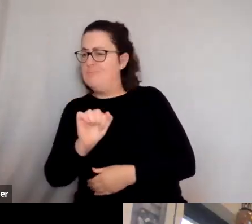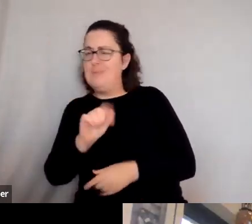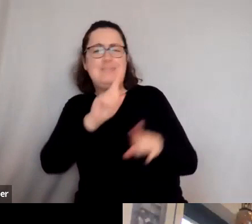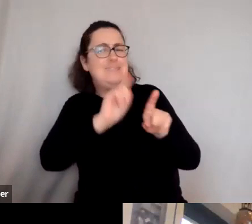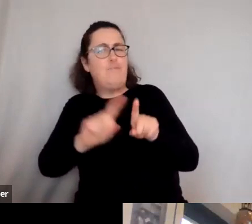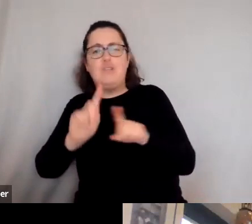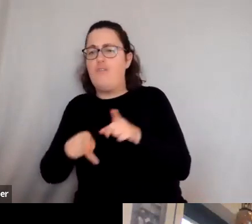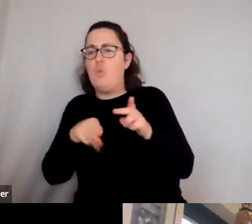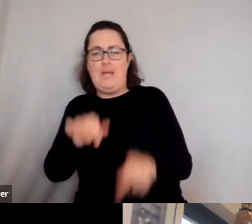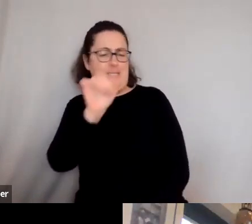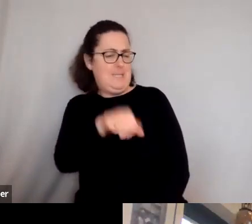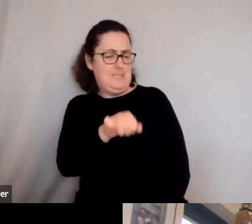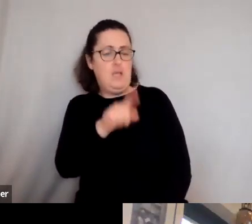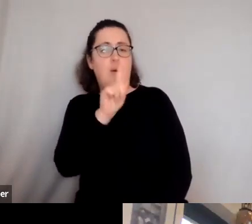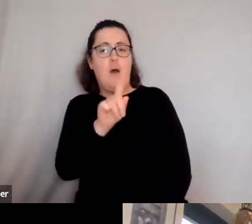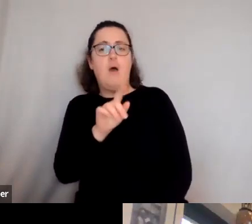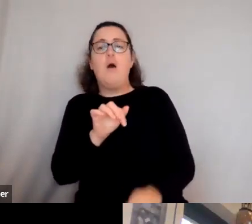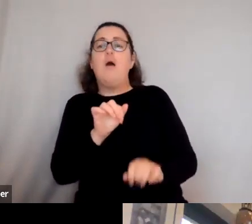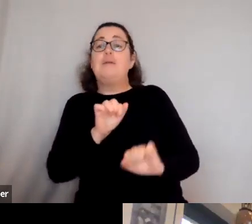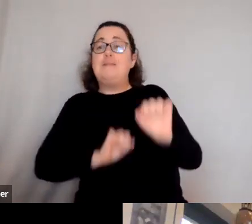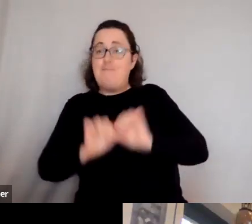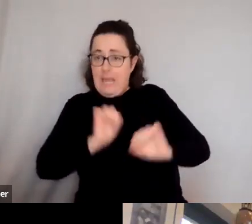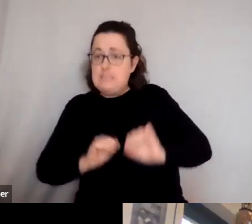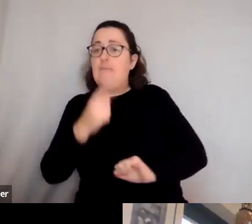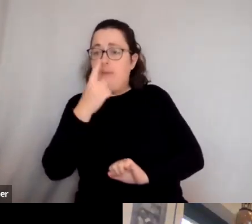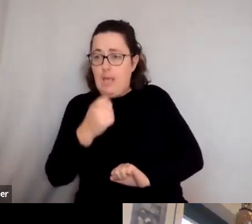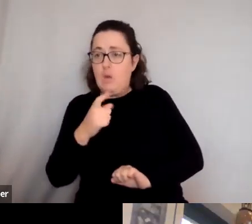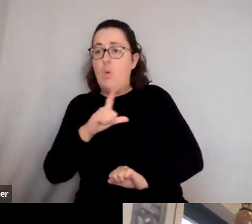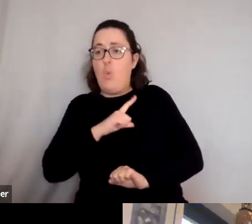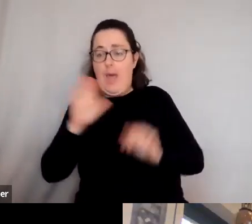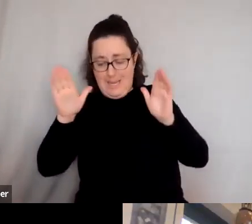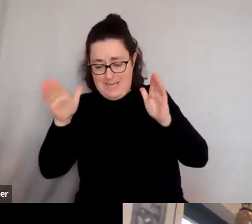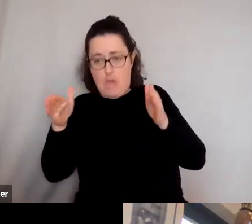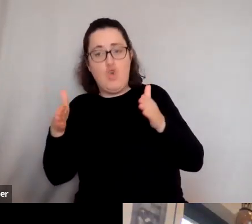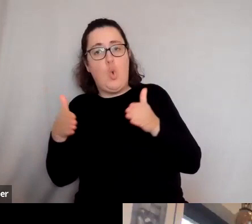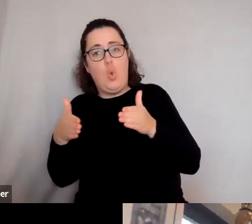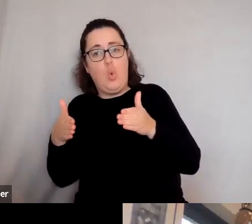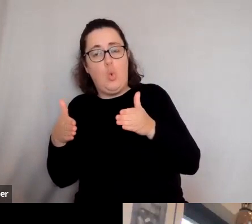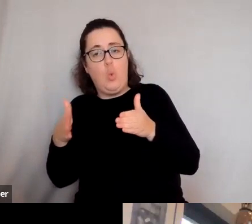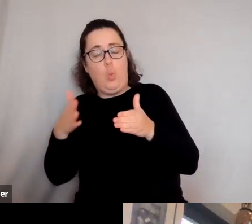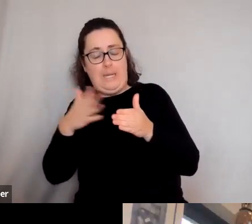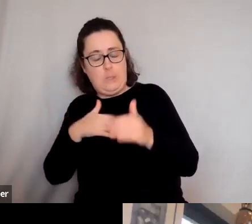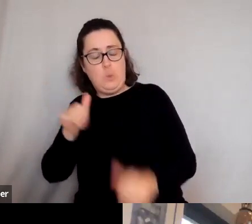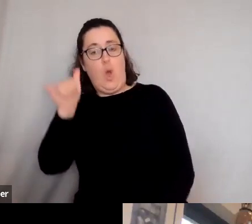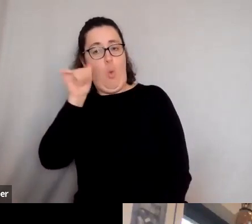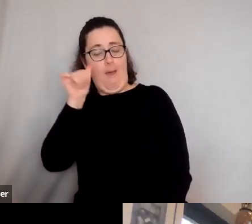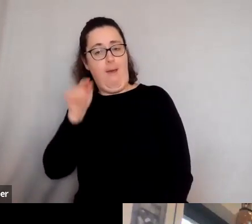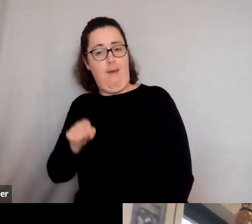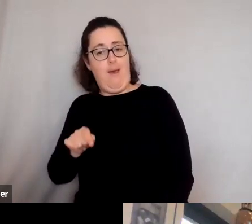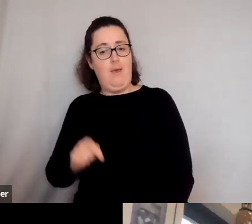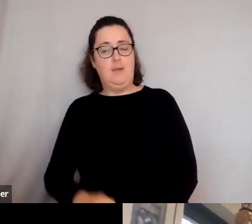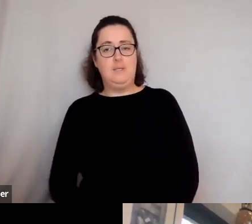of ways, but, you I think I can defend the narrowness, but I think one needs to look the narrowness in the eye, really. And, um,